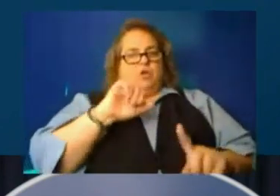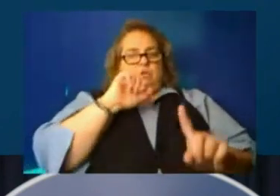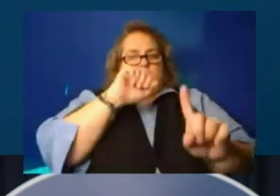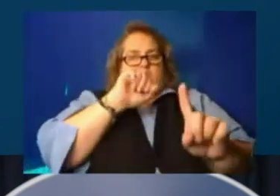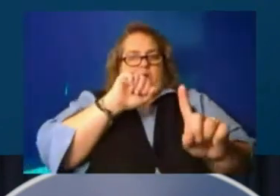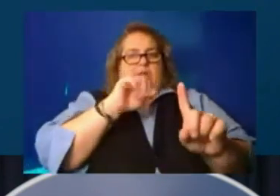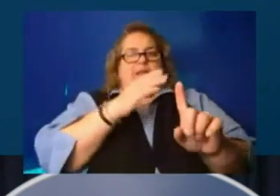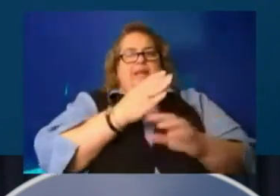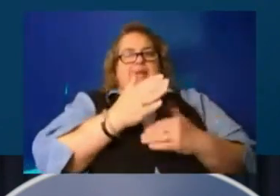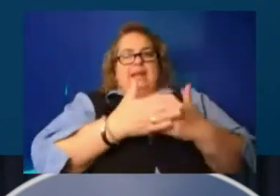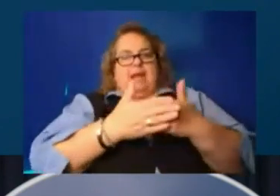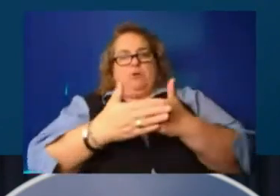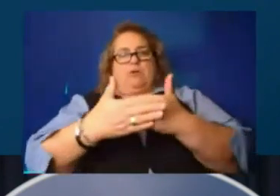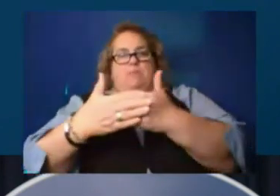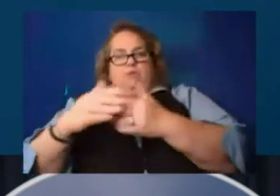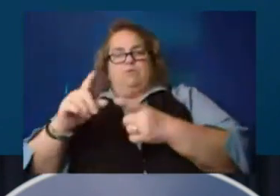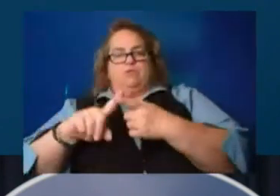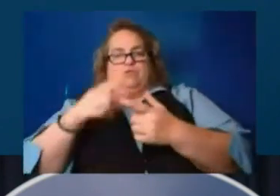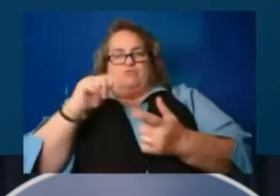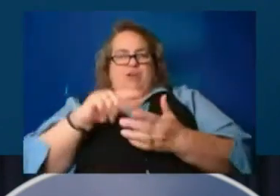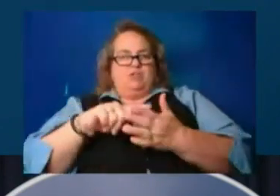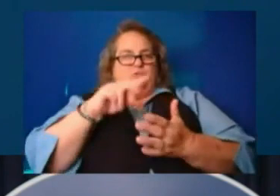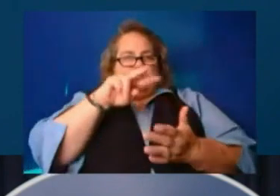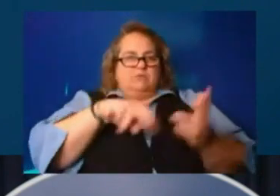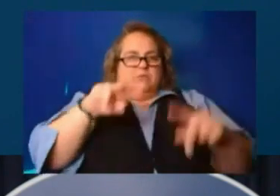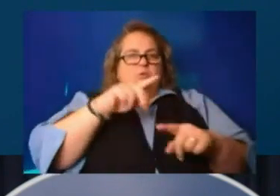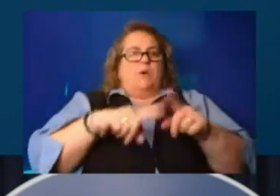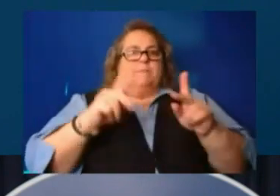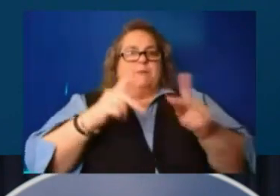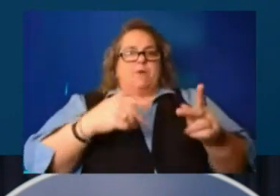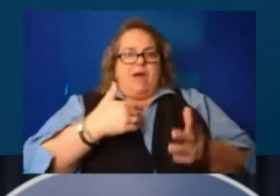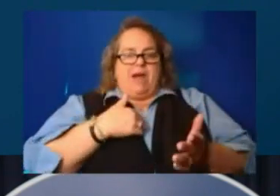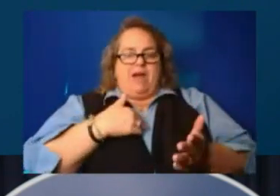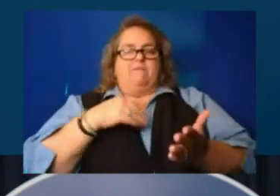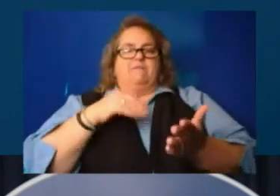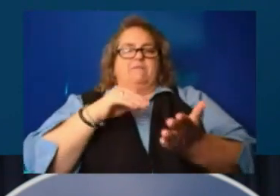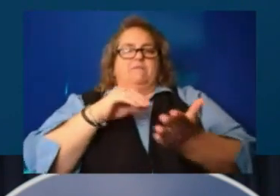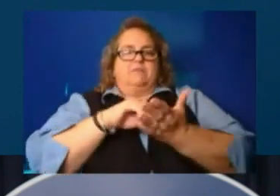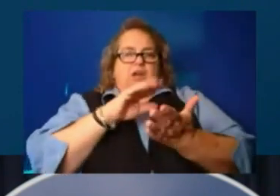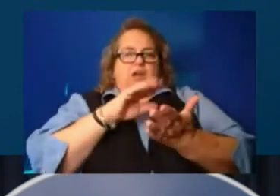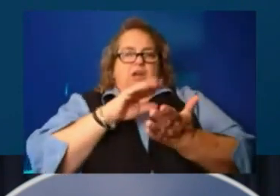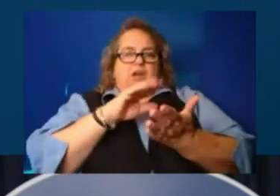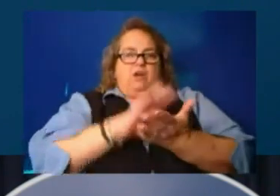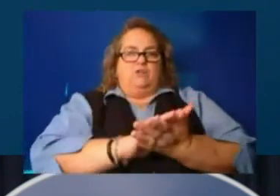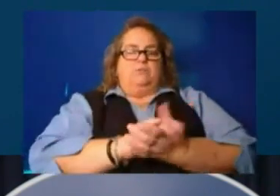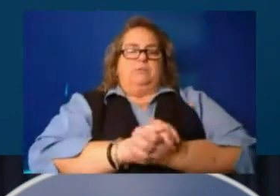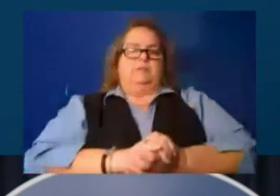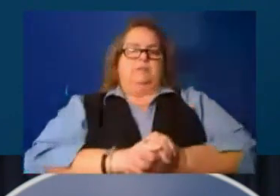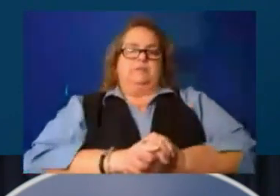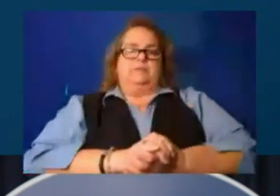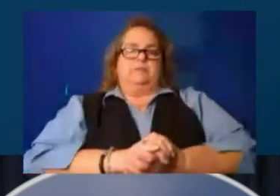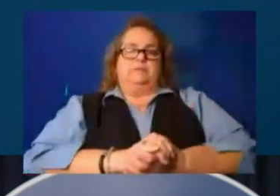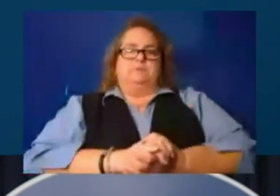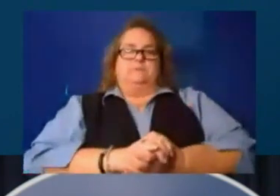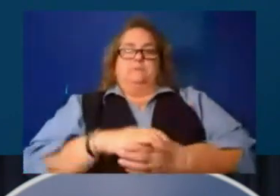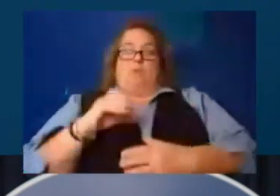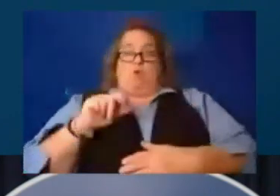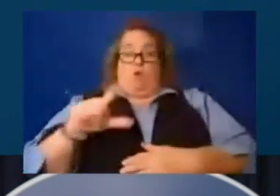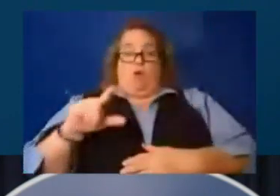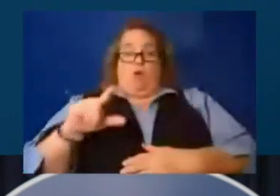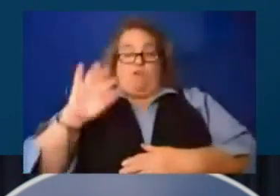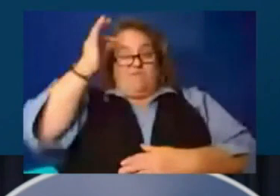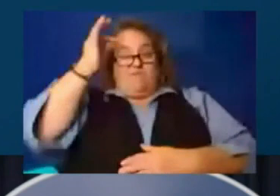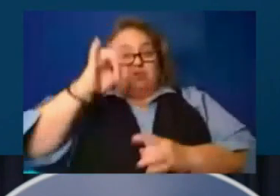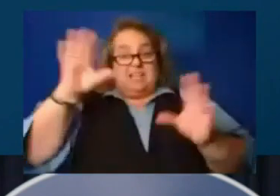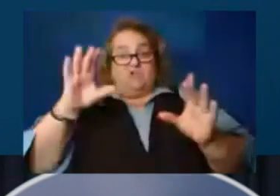document, um, people's losses overall federal disaster declaration signed by